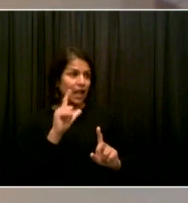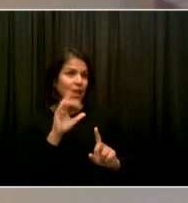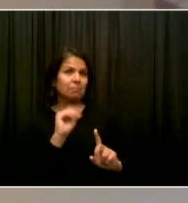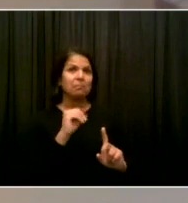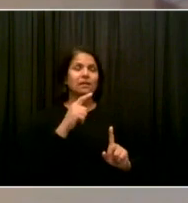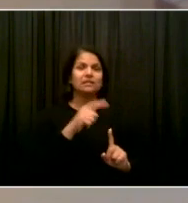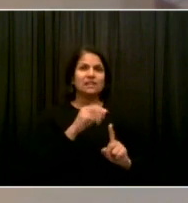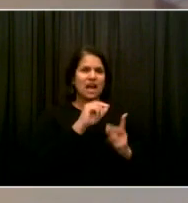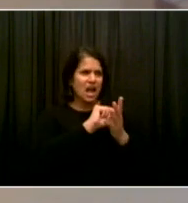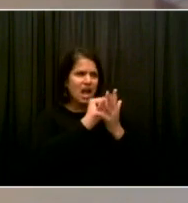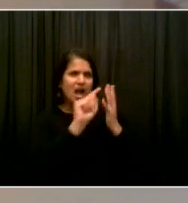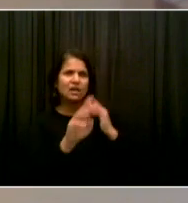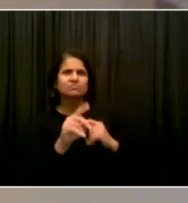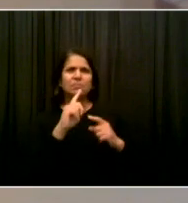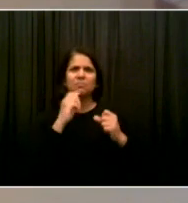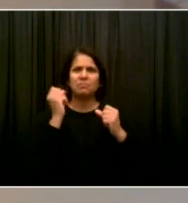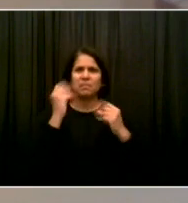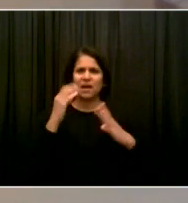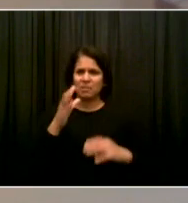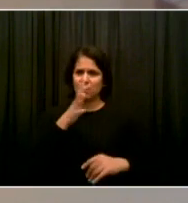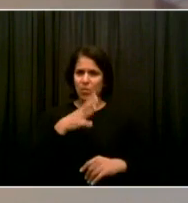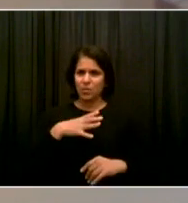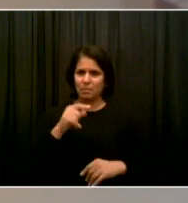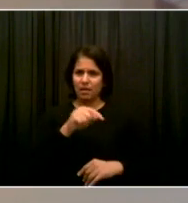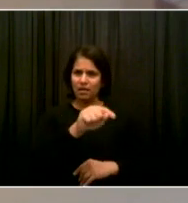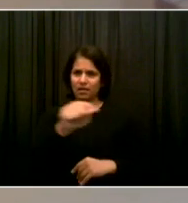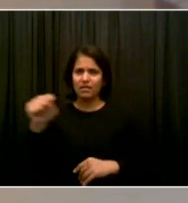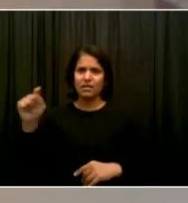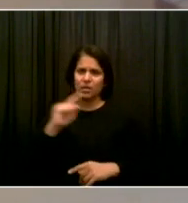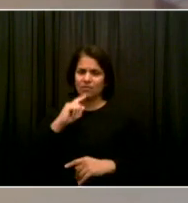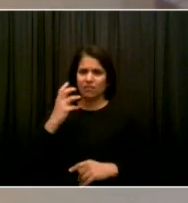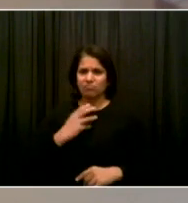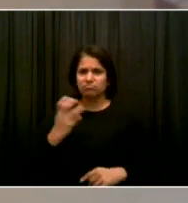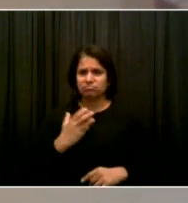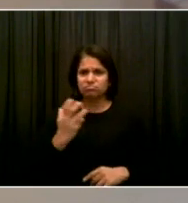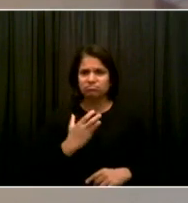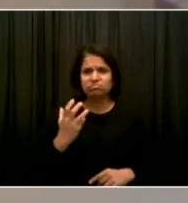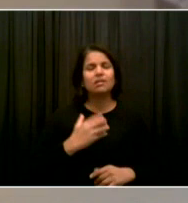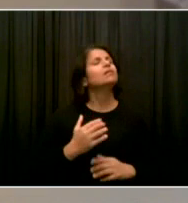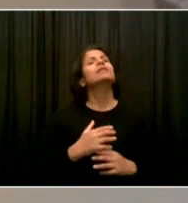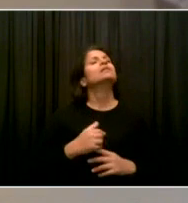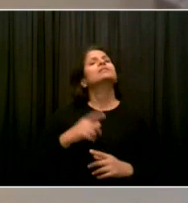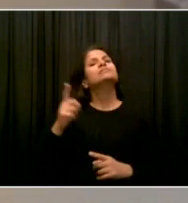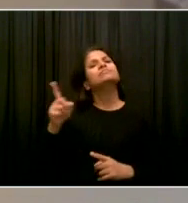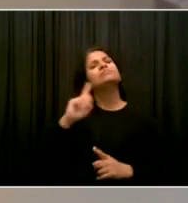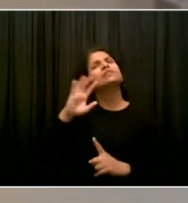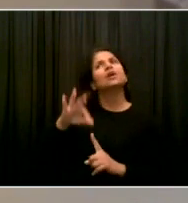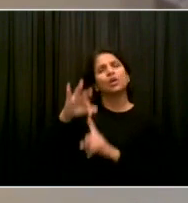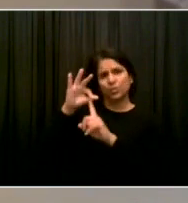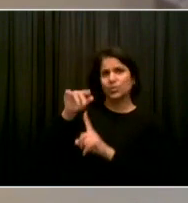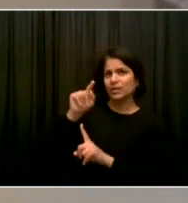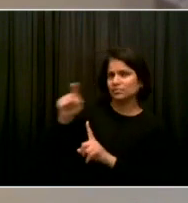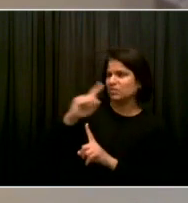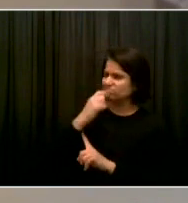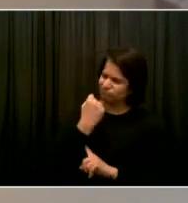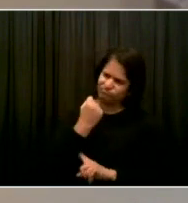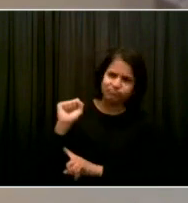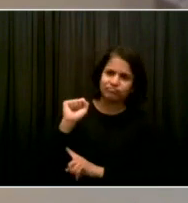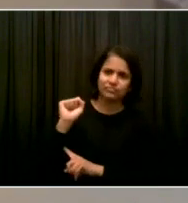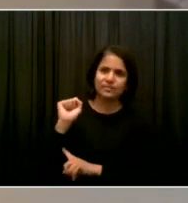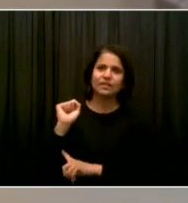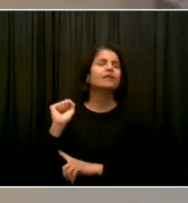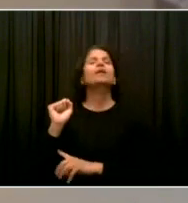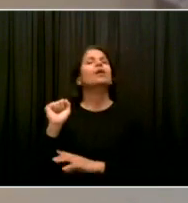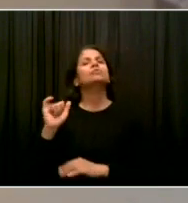and models of of courage and focus. I know I'm not alone when I say it was important to see women like Gloria